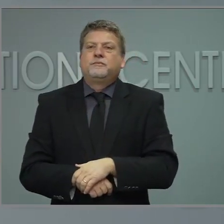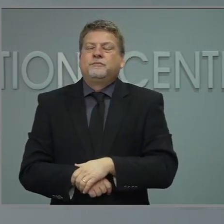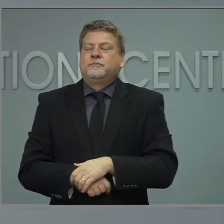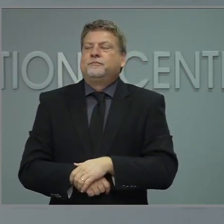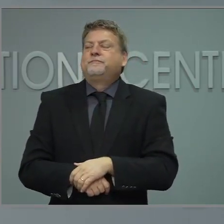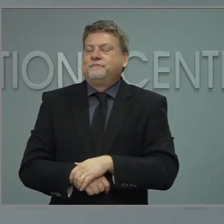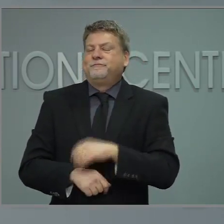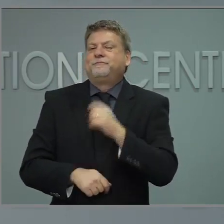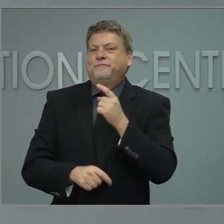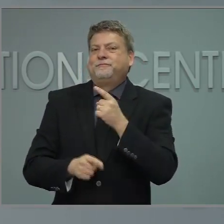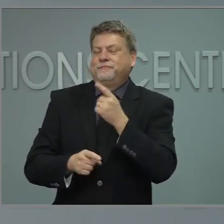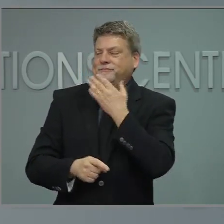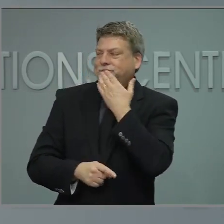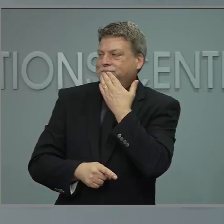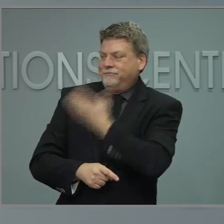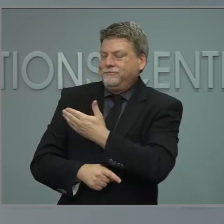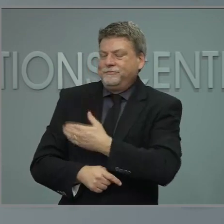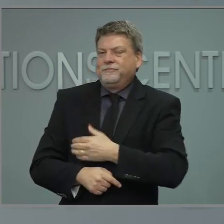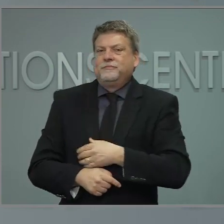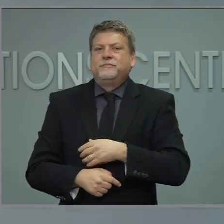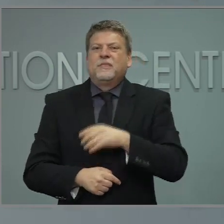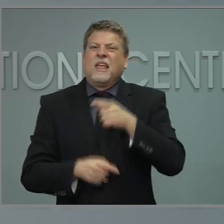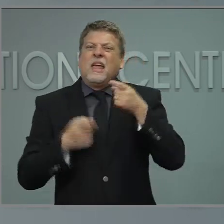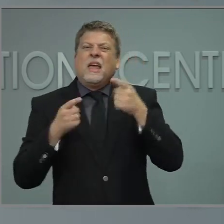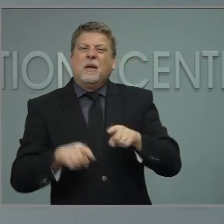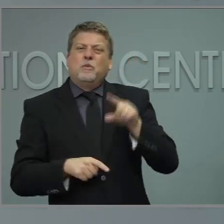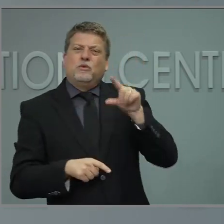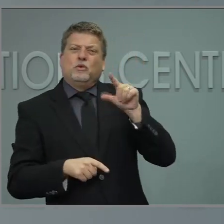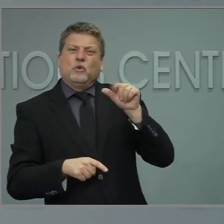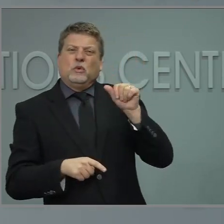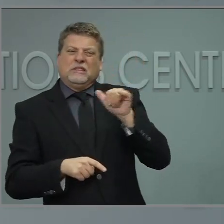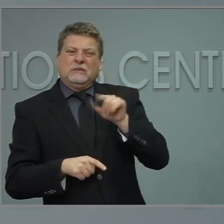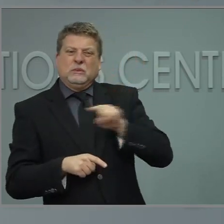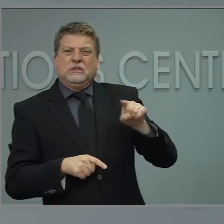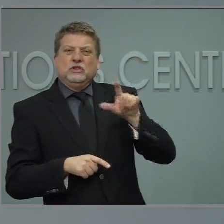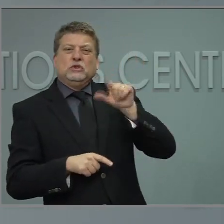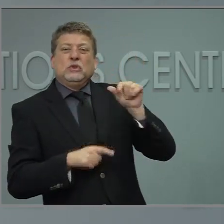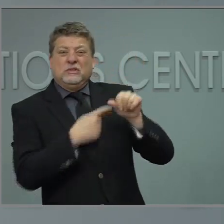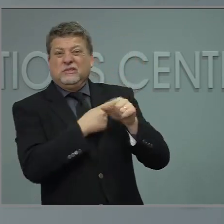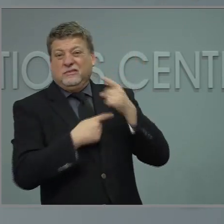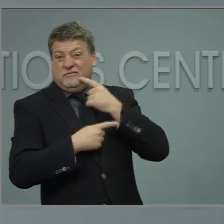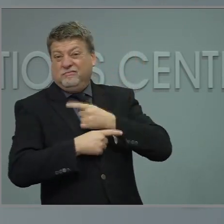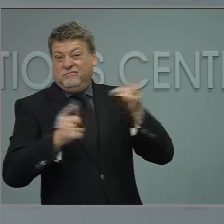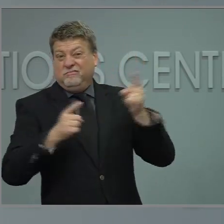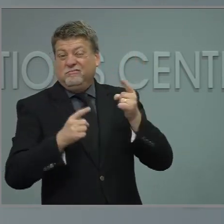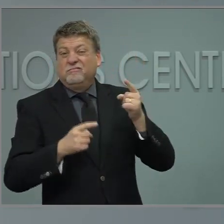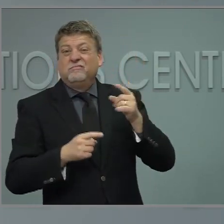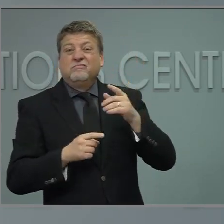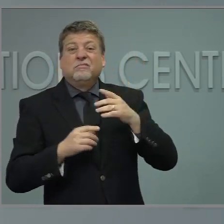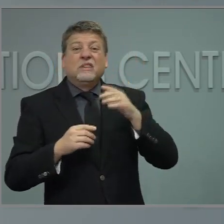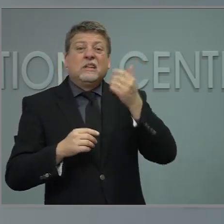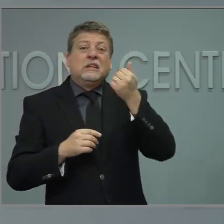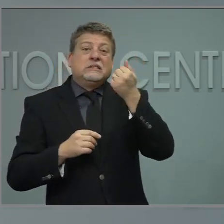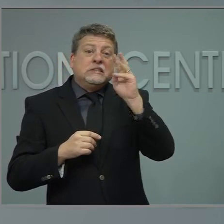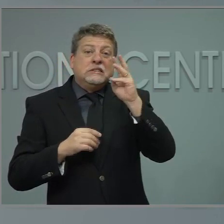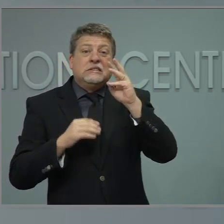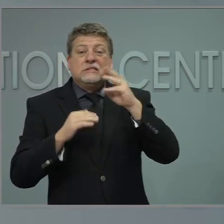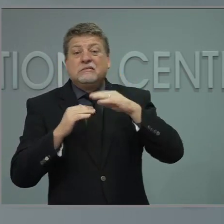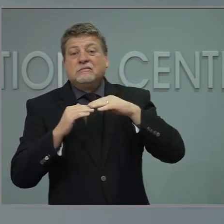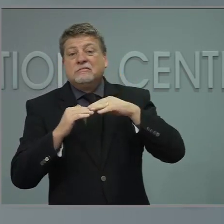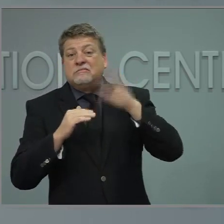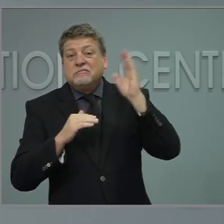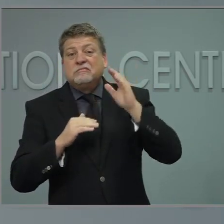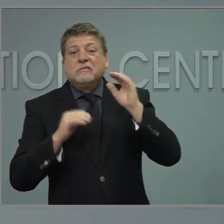Thank you. This week, the state of Georgia announced that it will allow people as young as 16 to obtain a